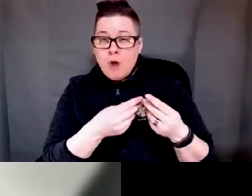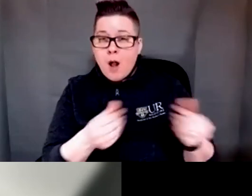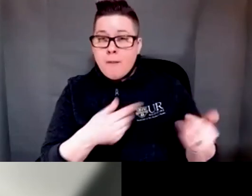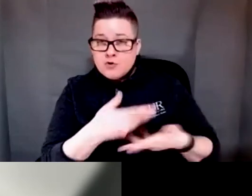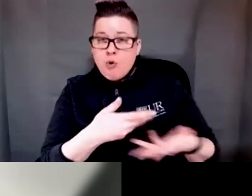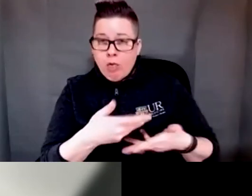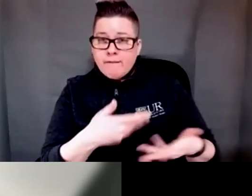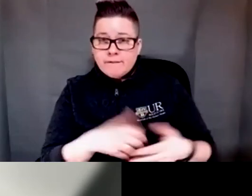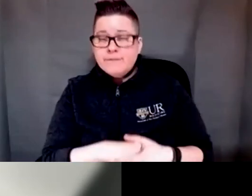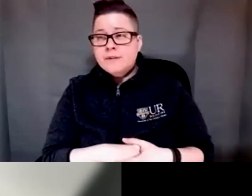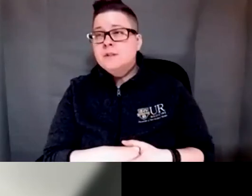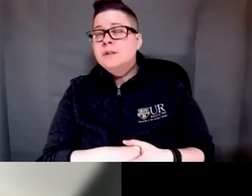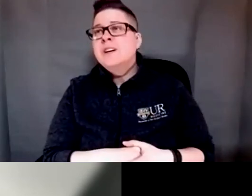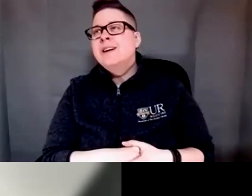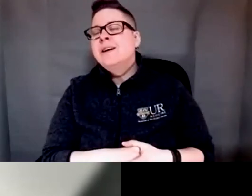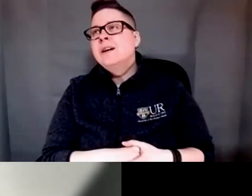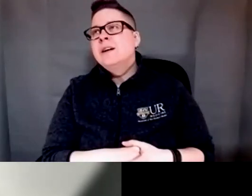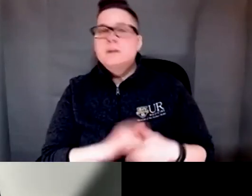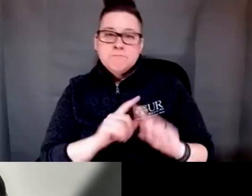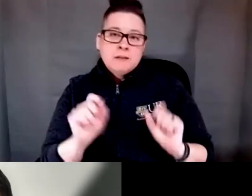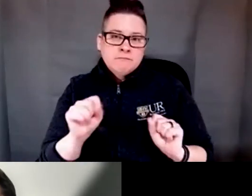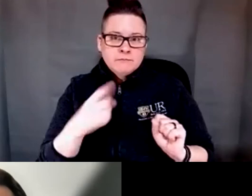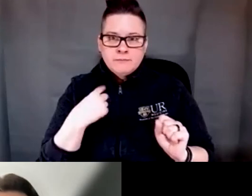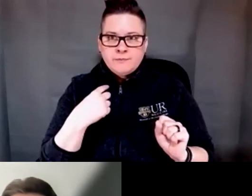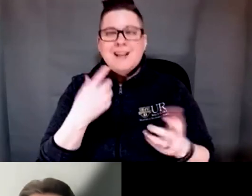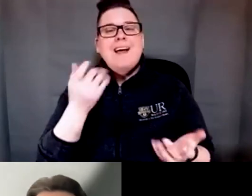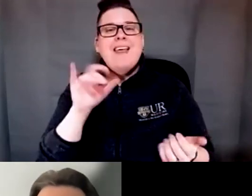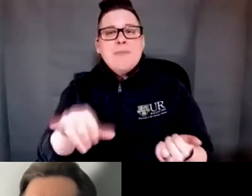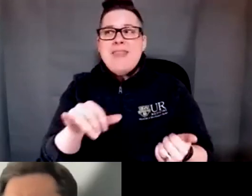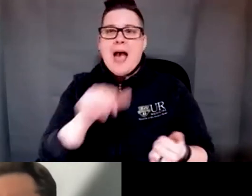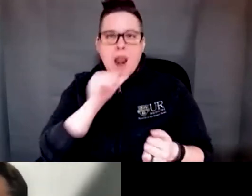problem solving almost but we do address that but we don't